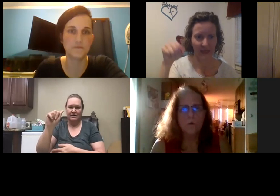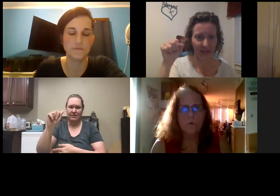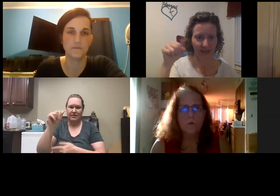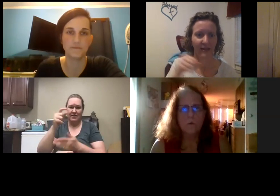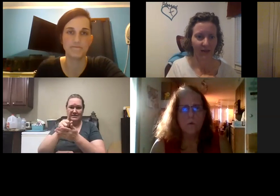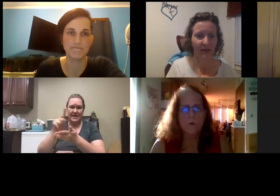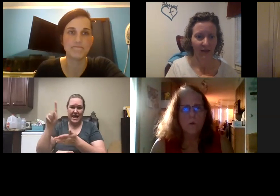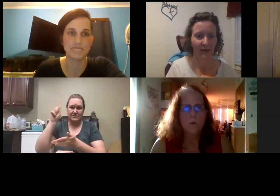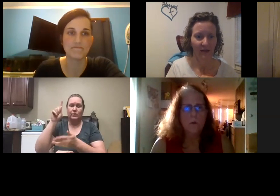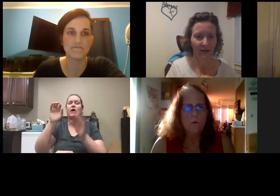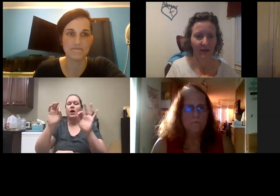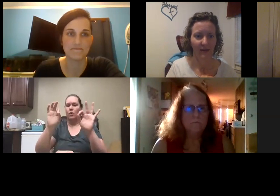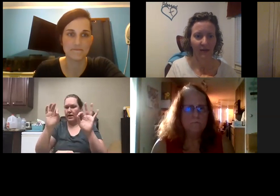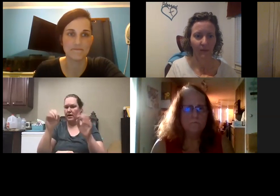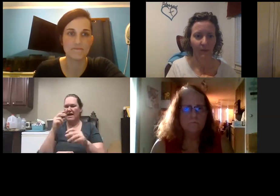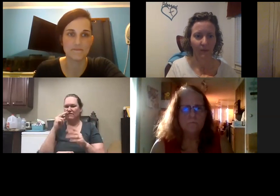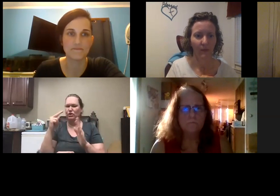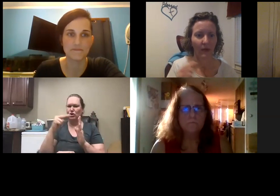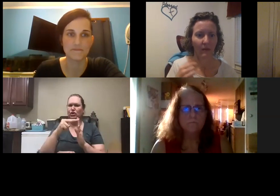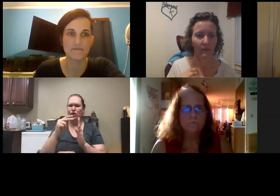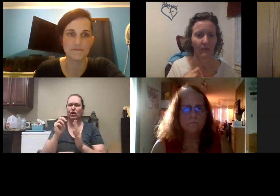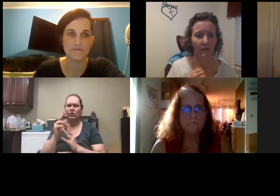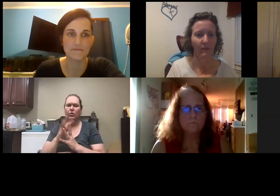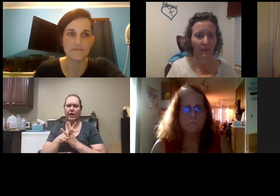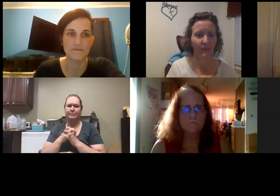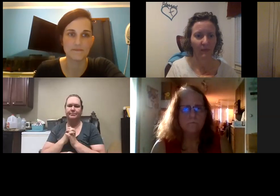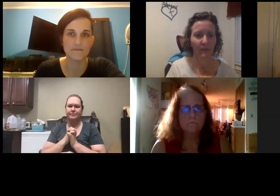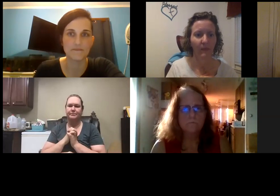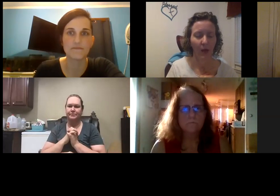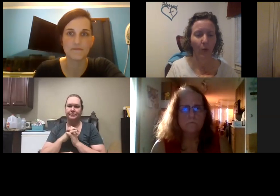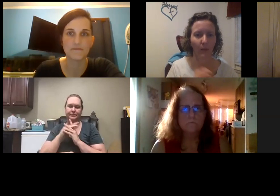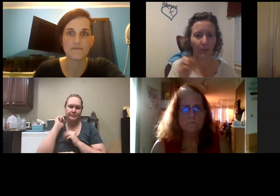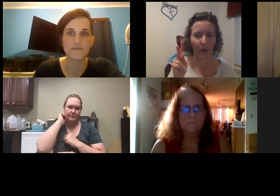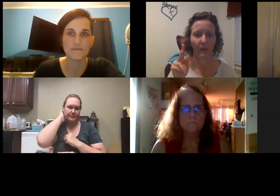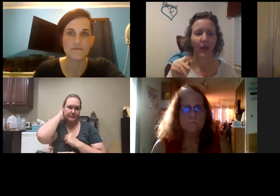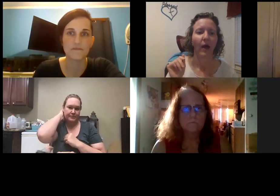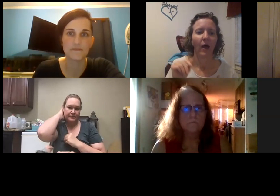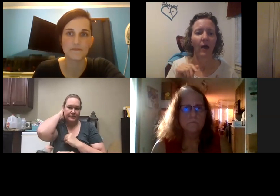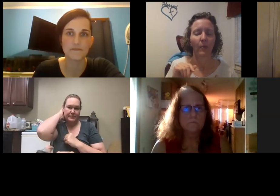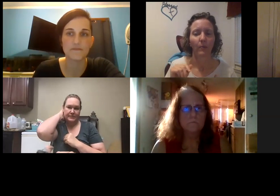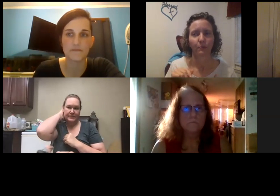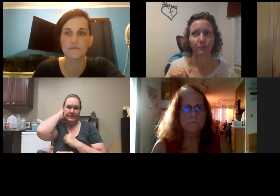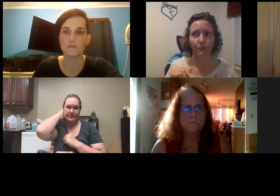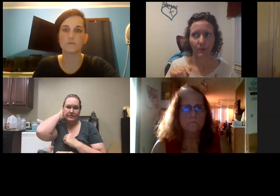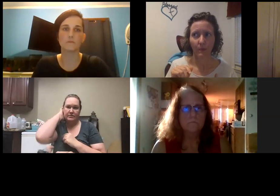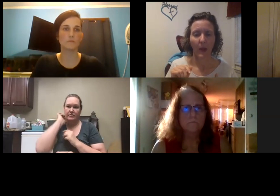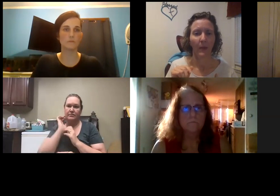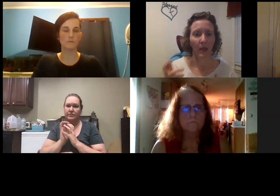Yes. Yeah. Yeah, I'll go back and look at that one. Um,